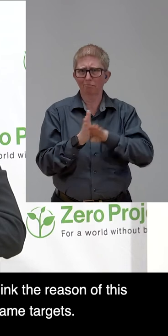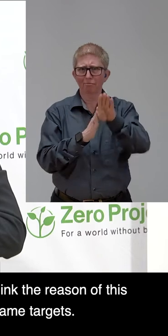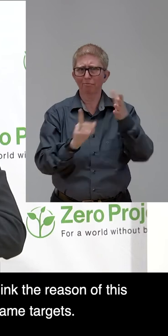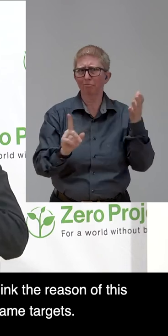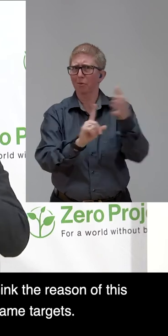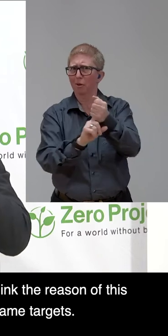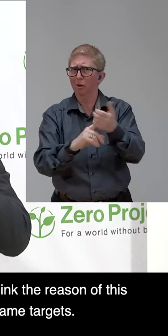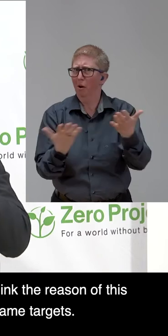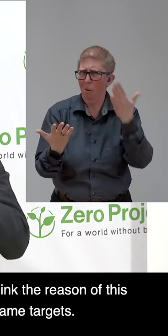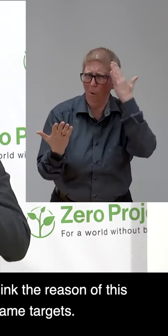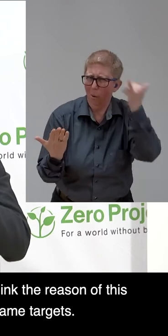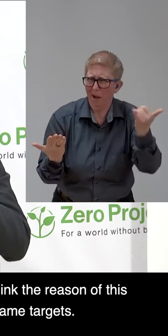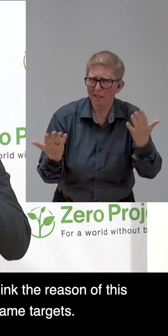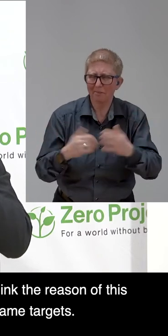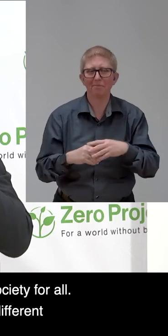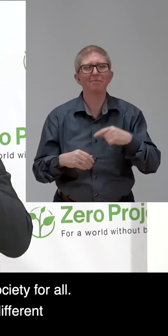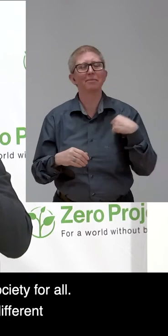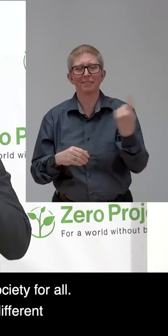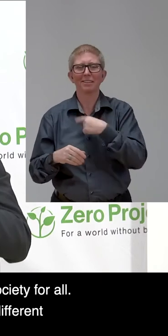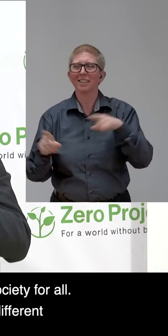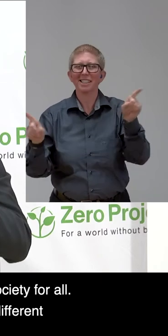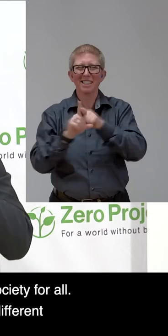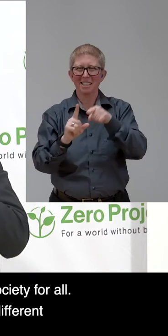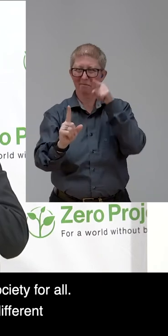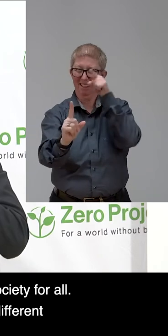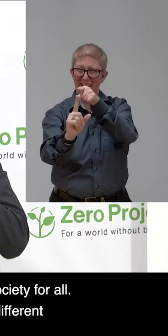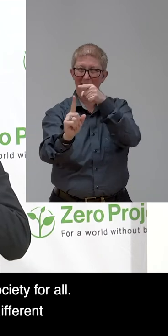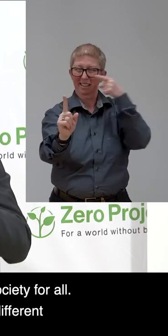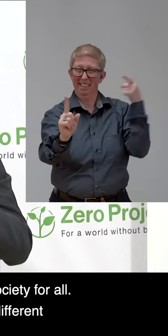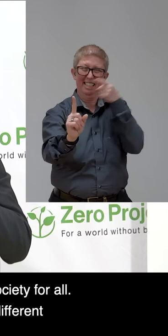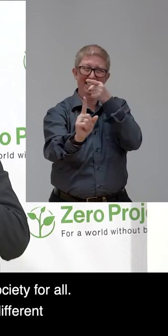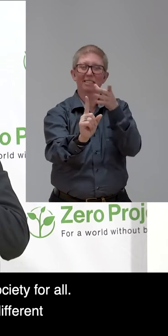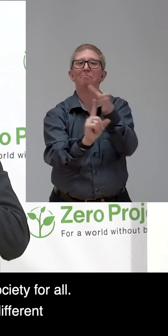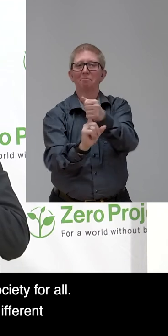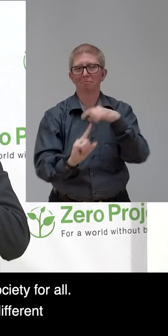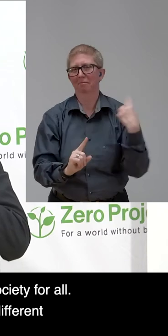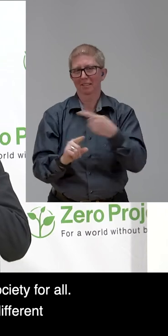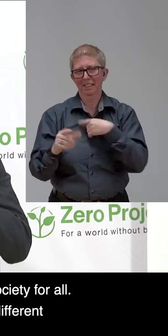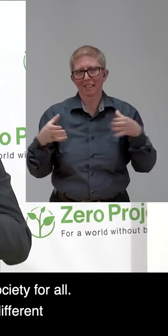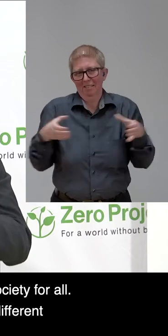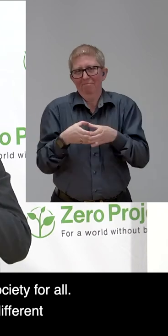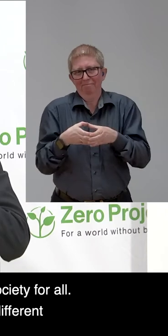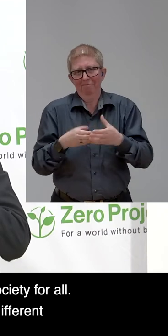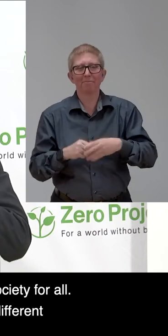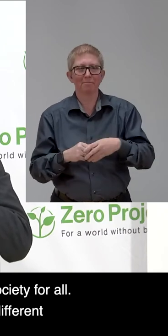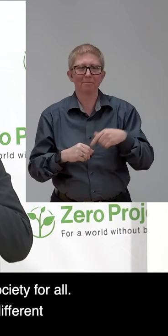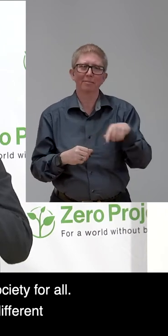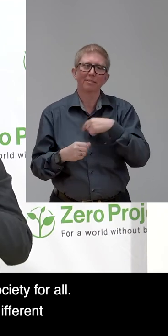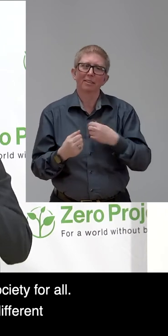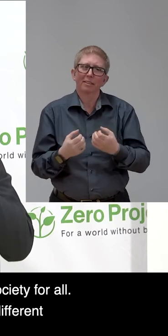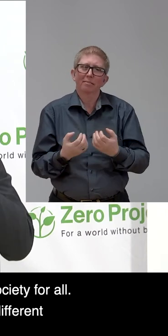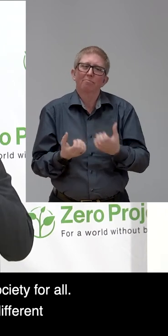we have the same targets. We do want to design a society without